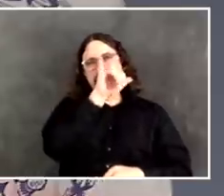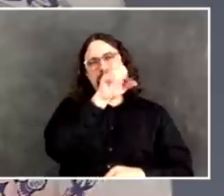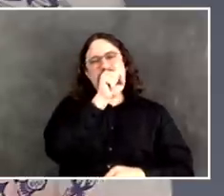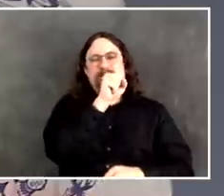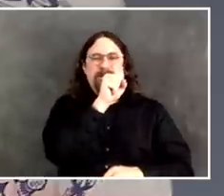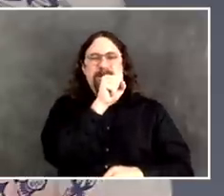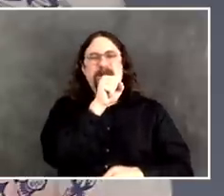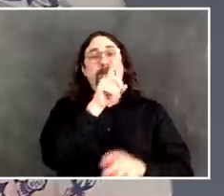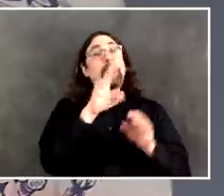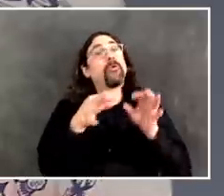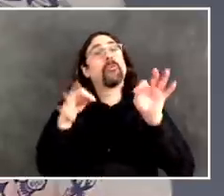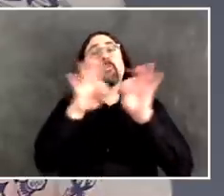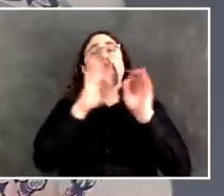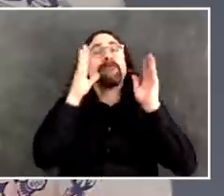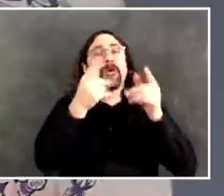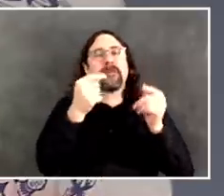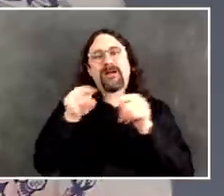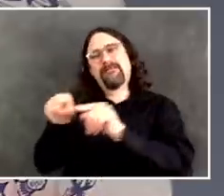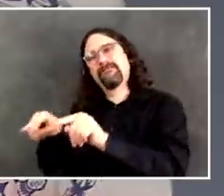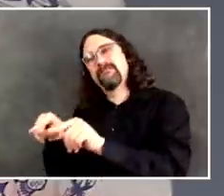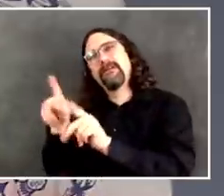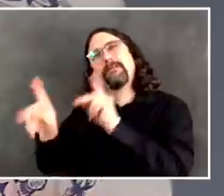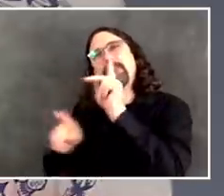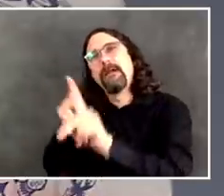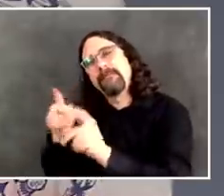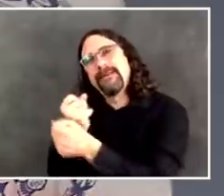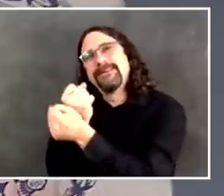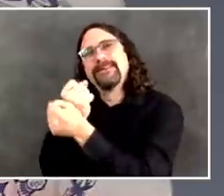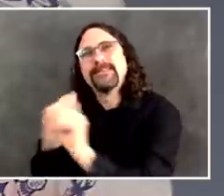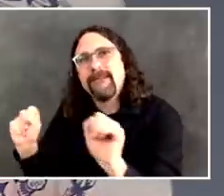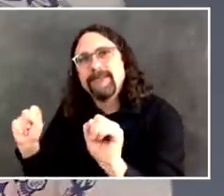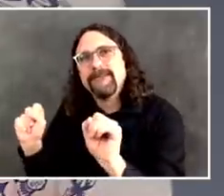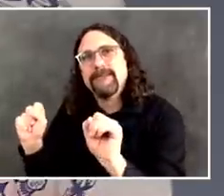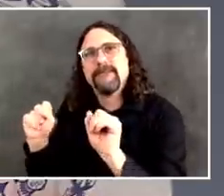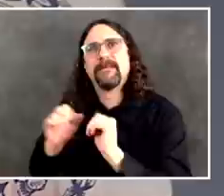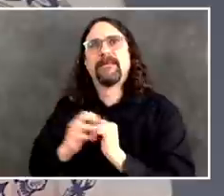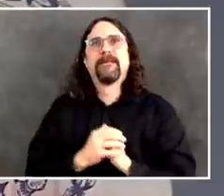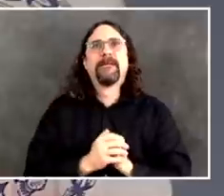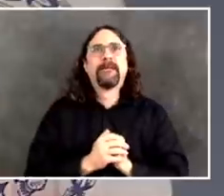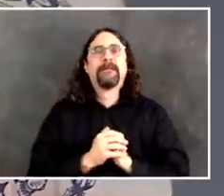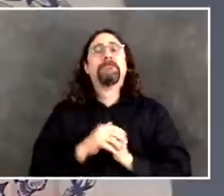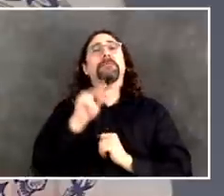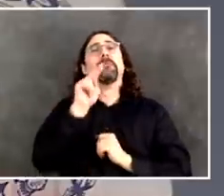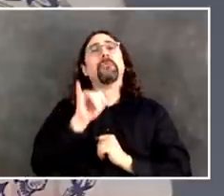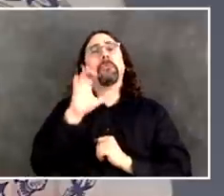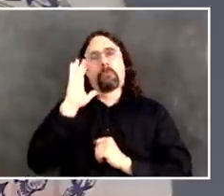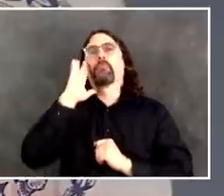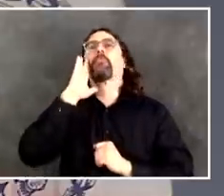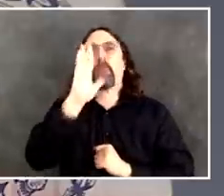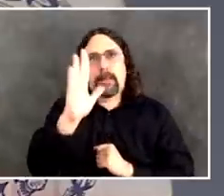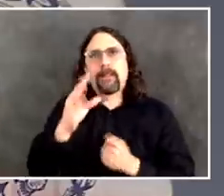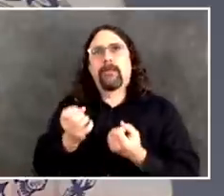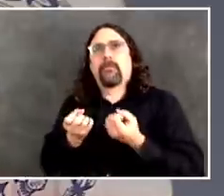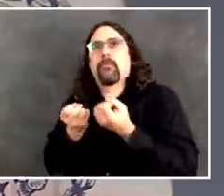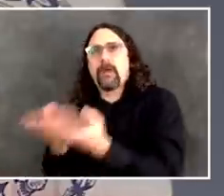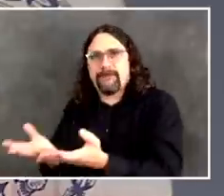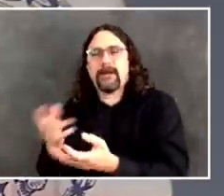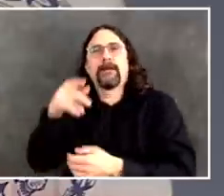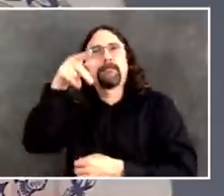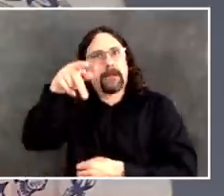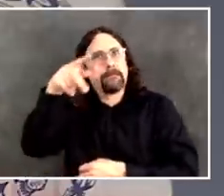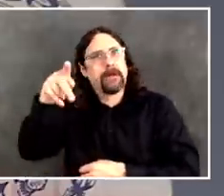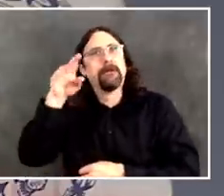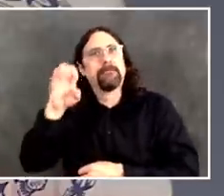providing the personal protective equipment to nursing homes for the last few weeks. The state asked us to help out. We said, of course,